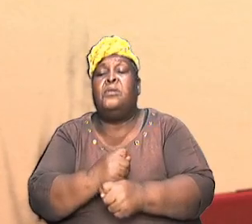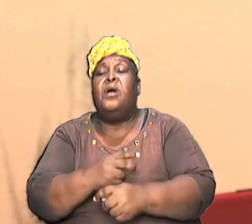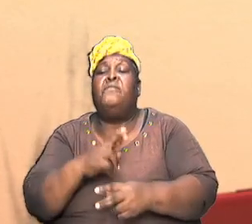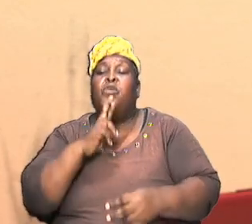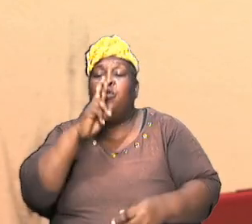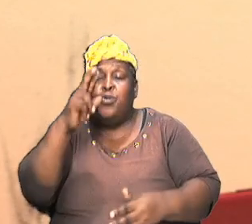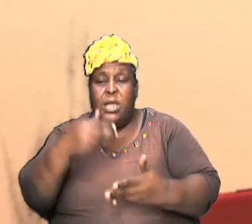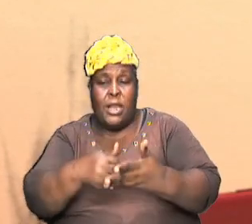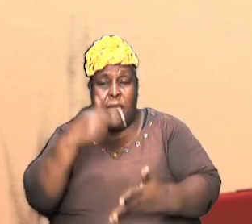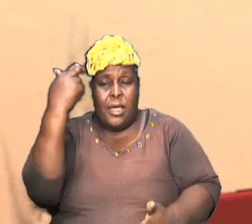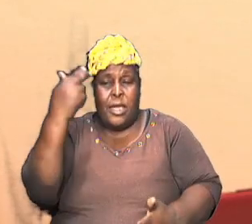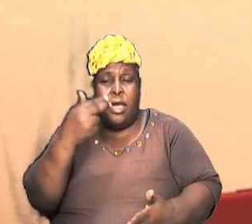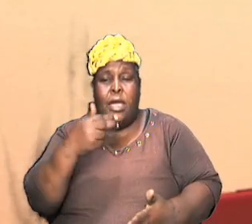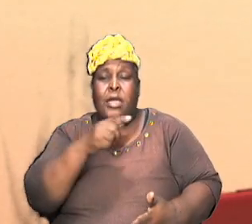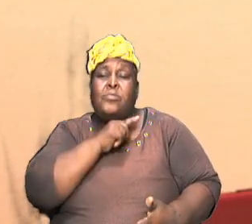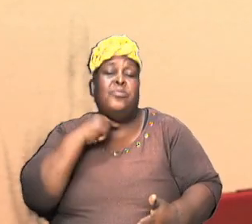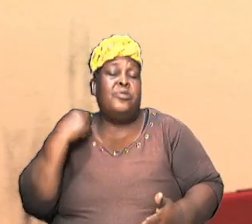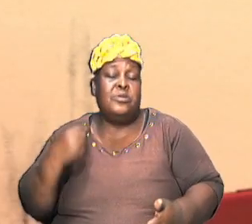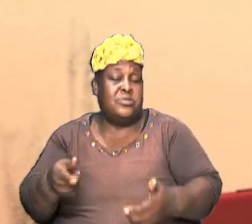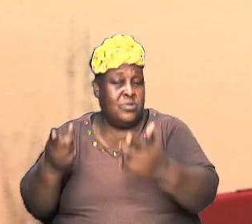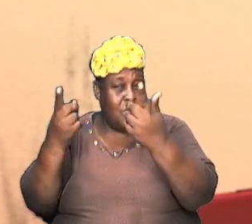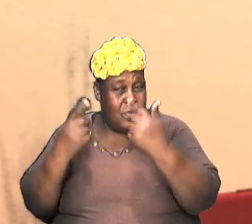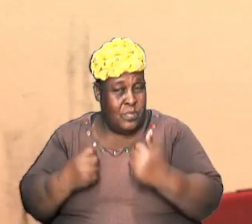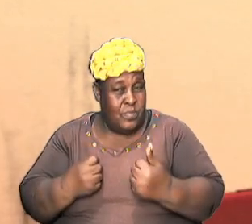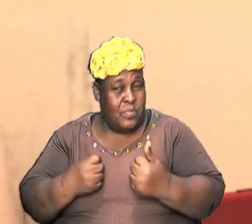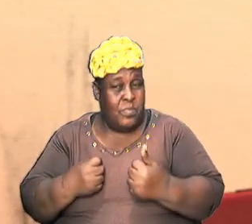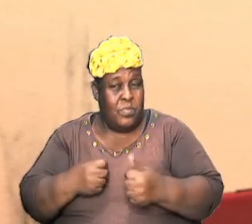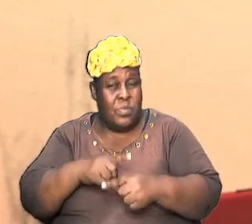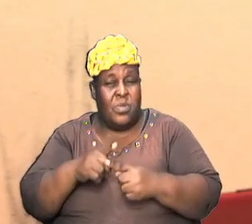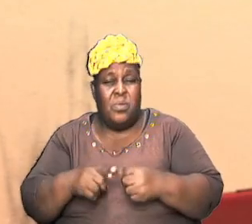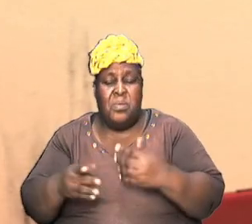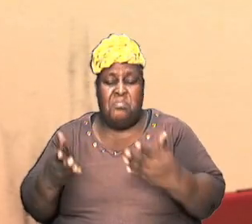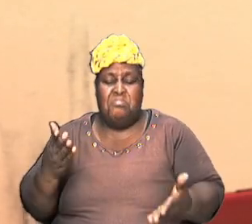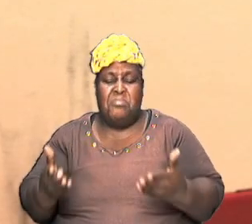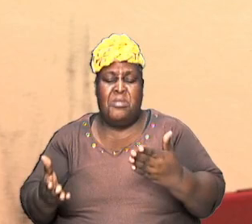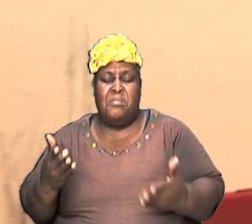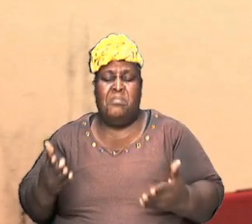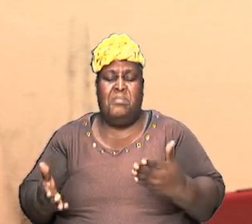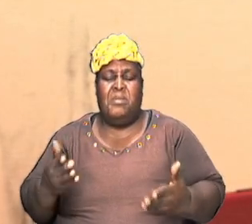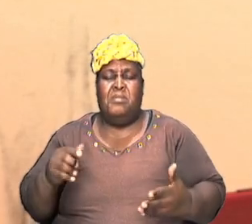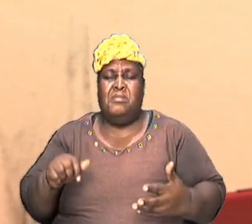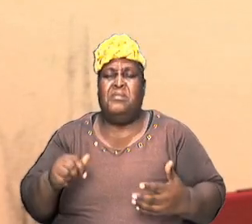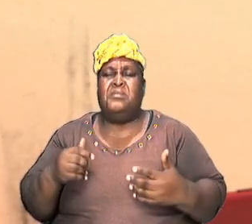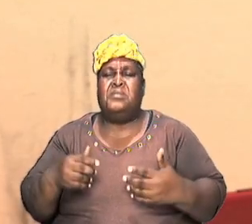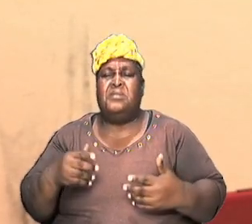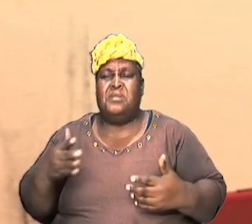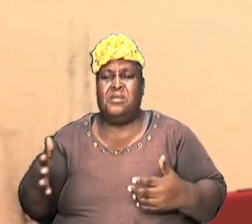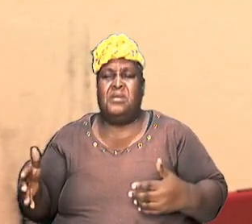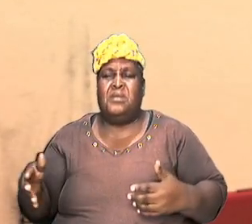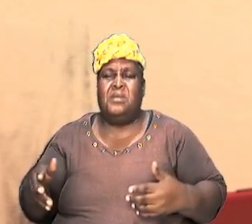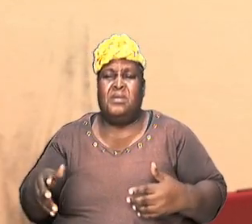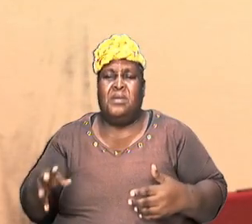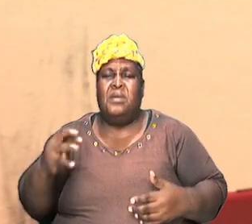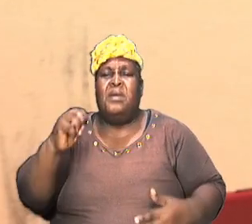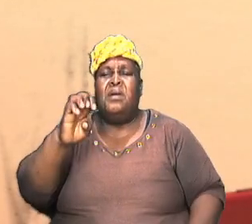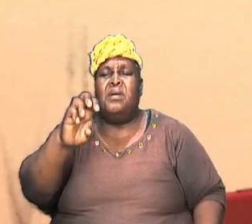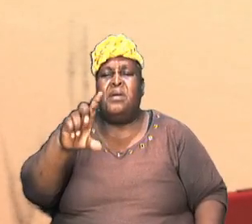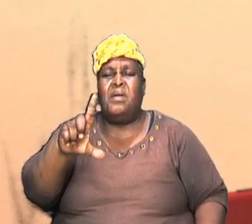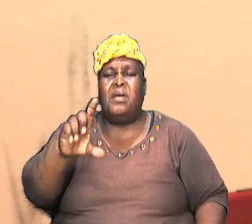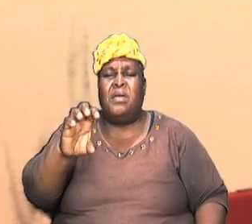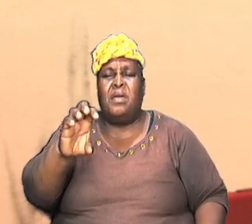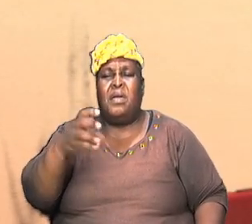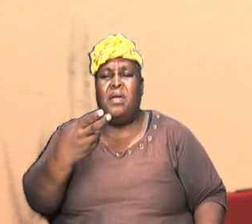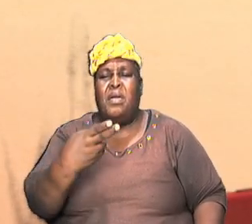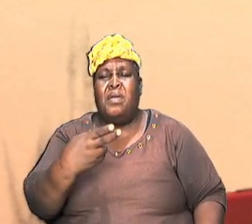and it is very possible since when we balance this thing that Melchizedek was a